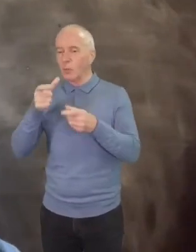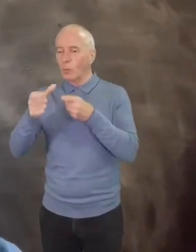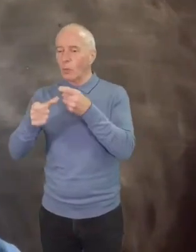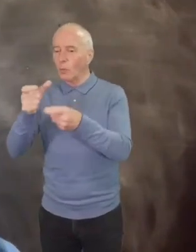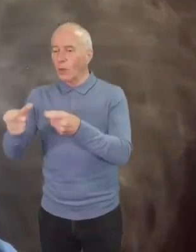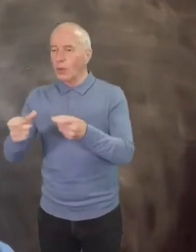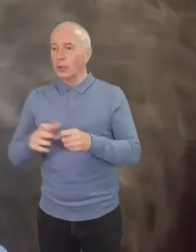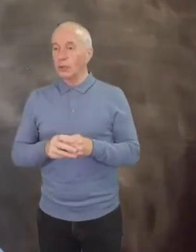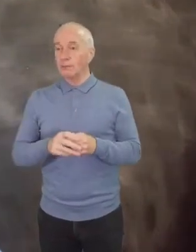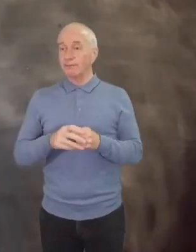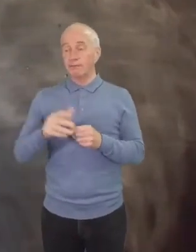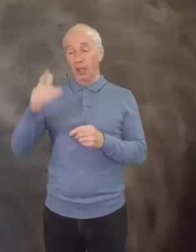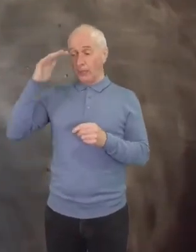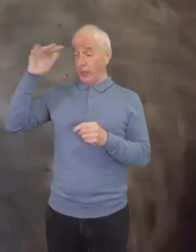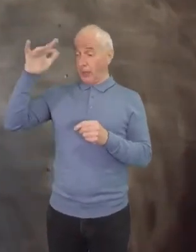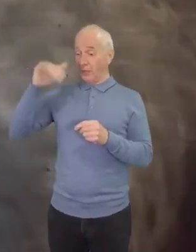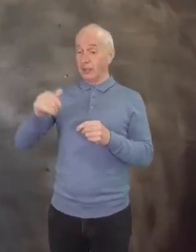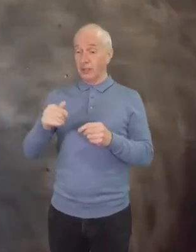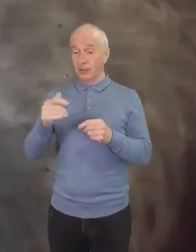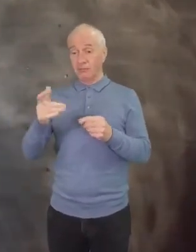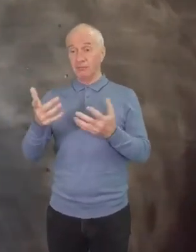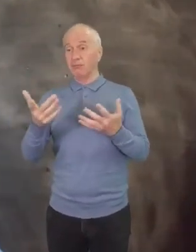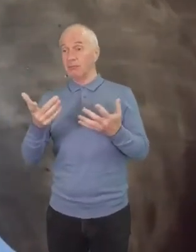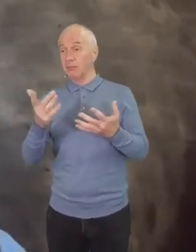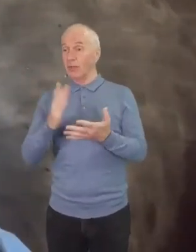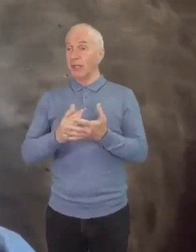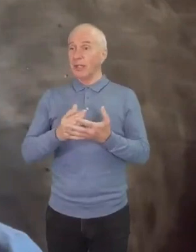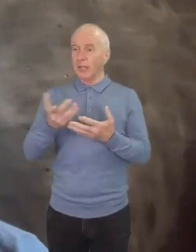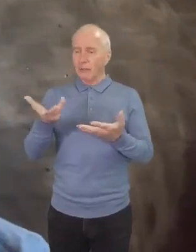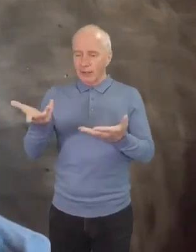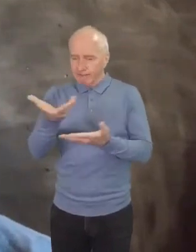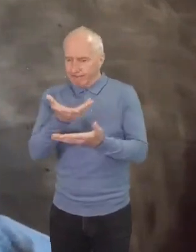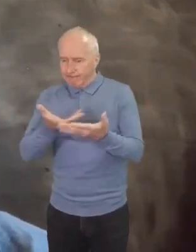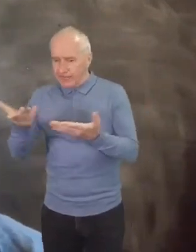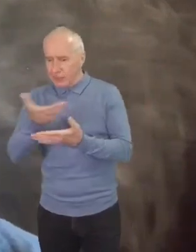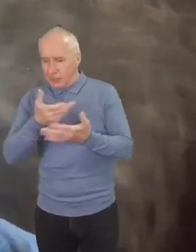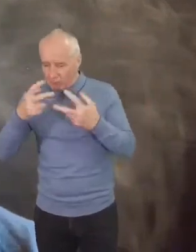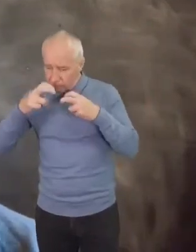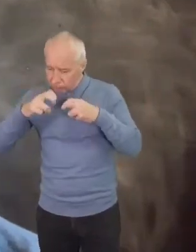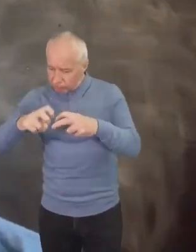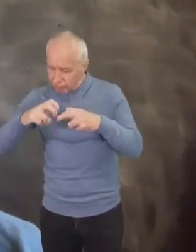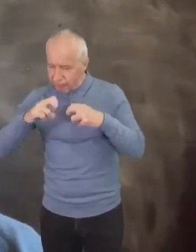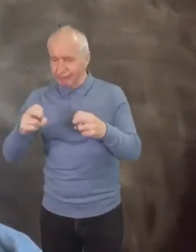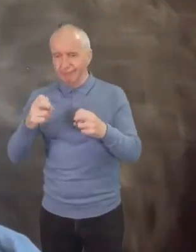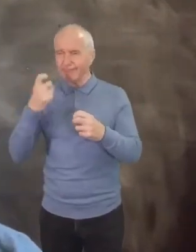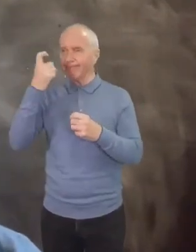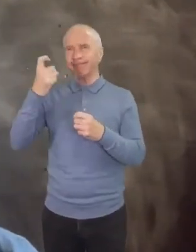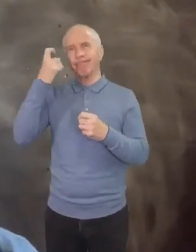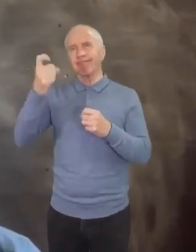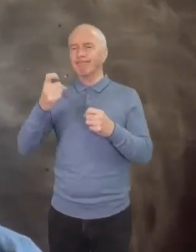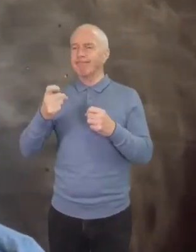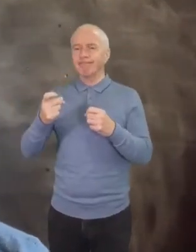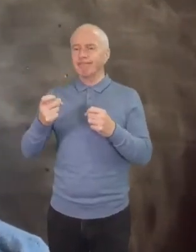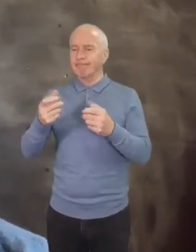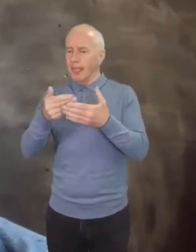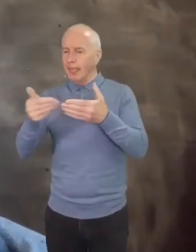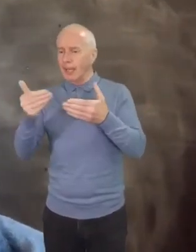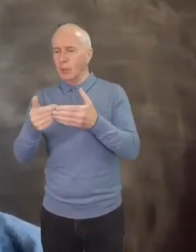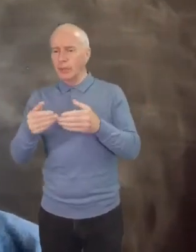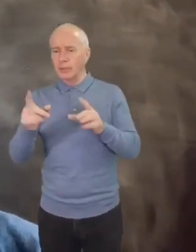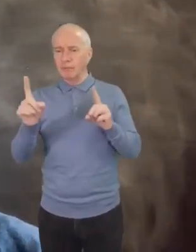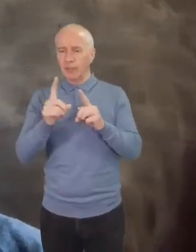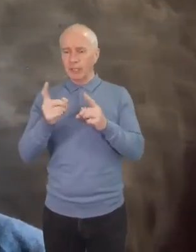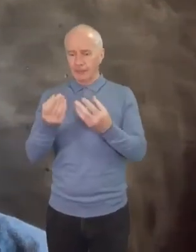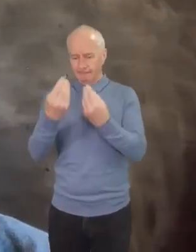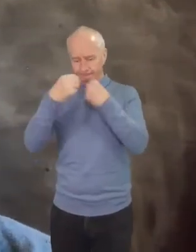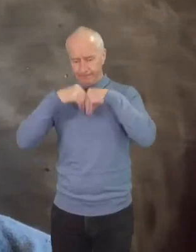Sociologically speaking, terms of discourse analysis examine the imaginative horizons that language can forge within us.